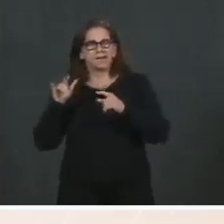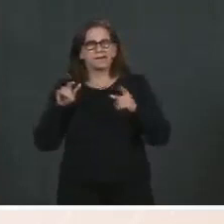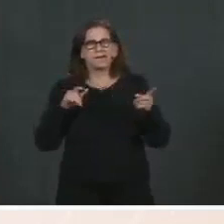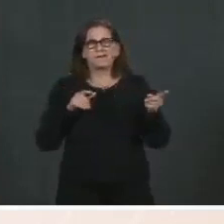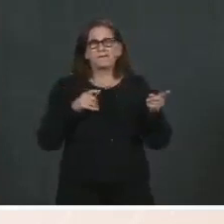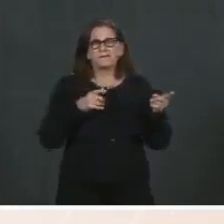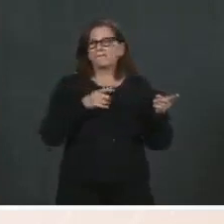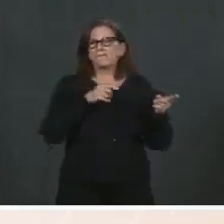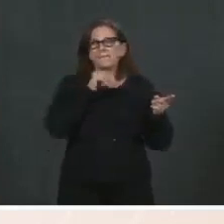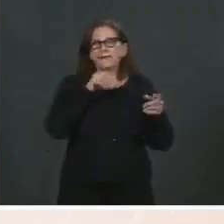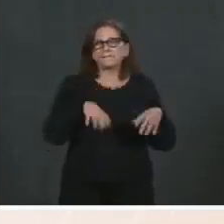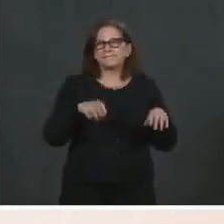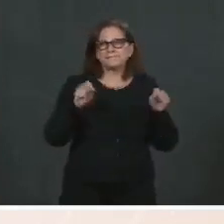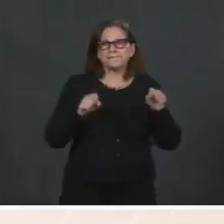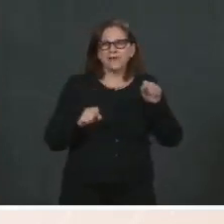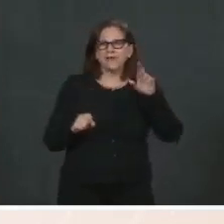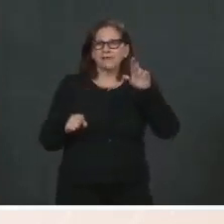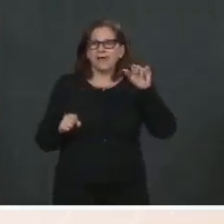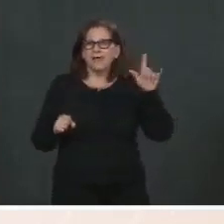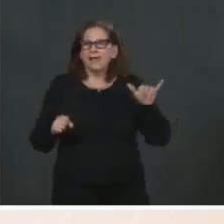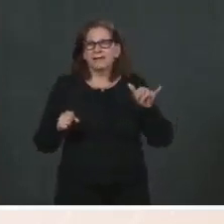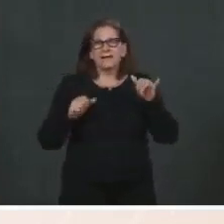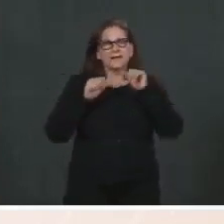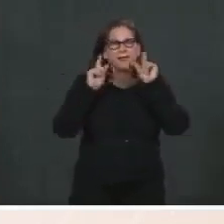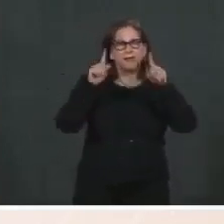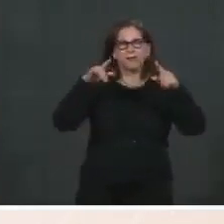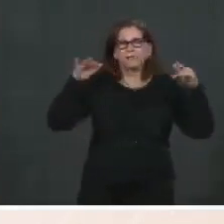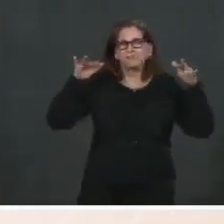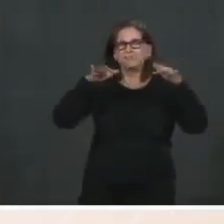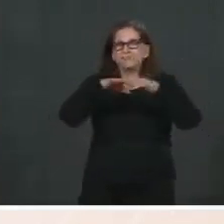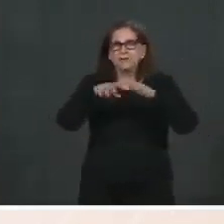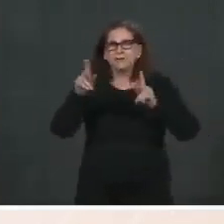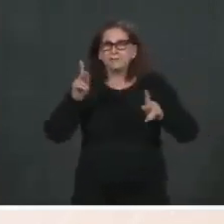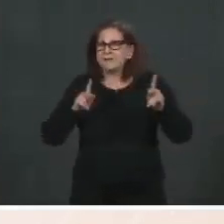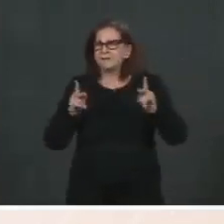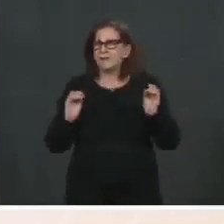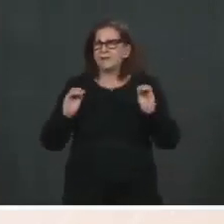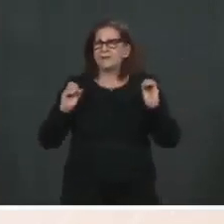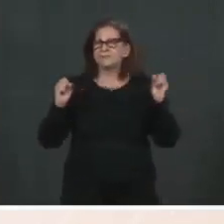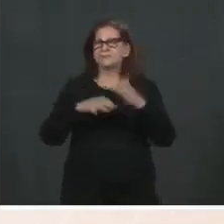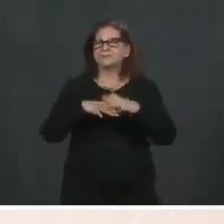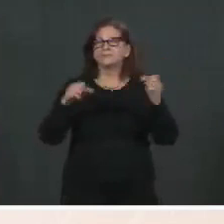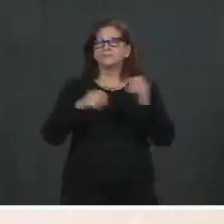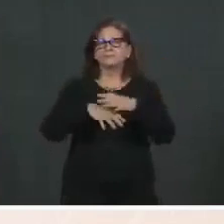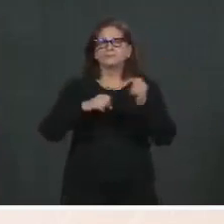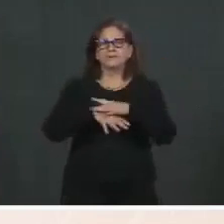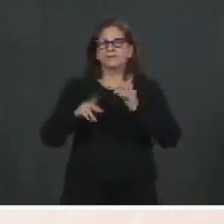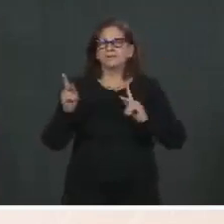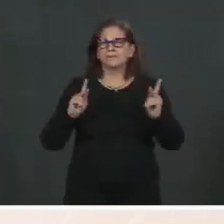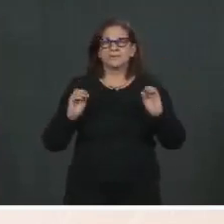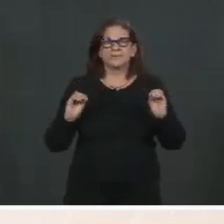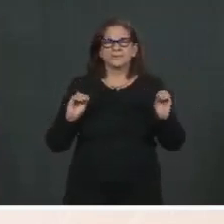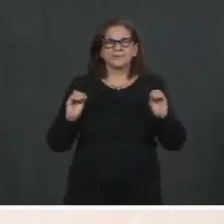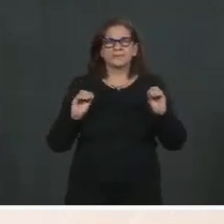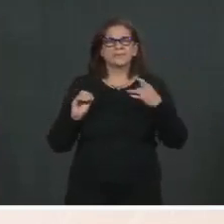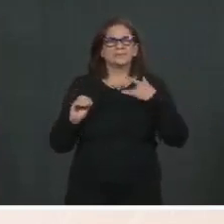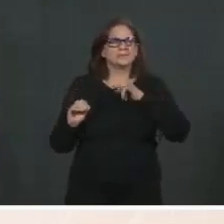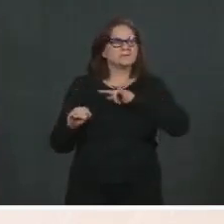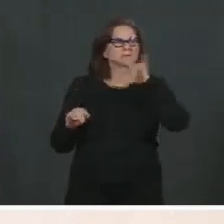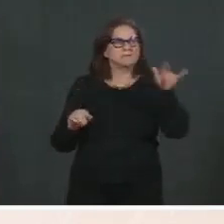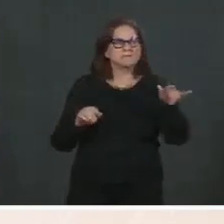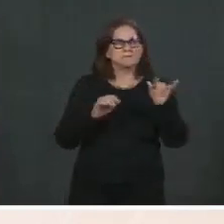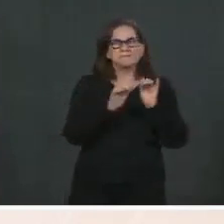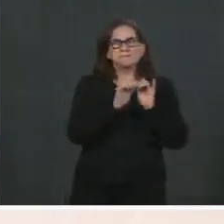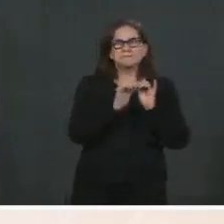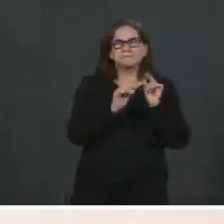We take the role of sending, being models quite seriously, but I think most Americans would